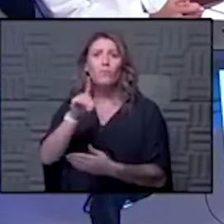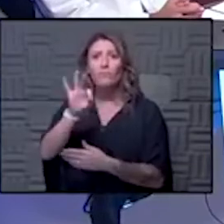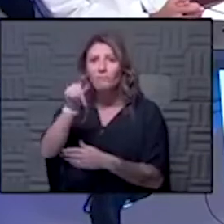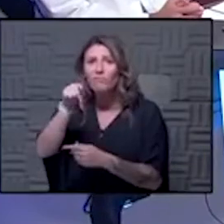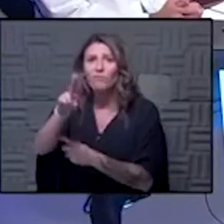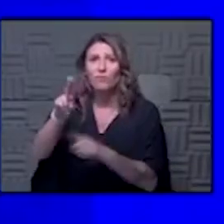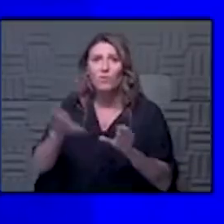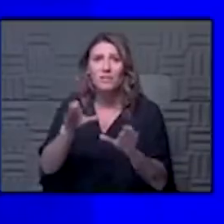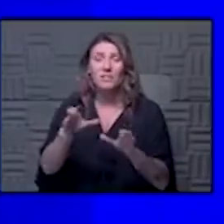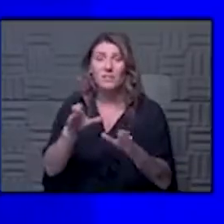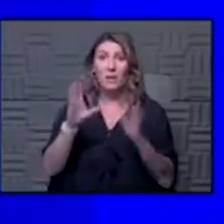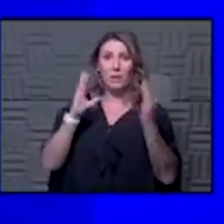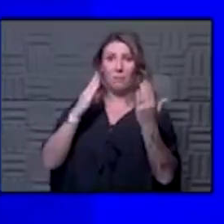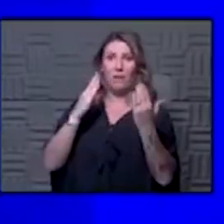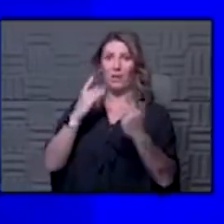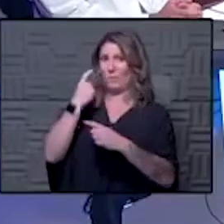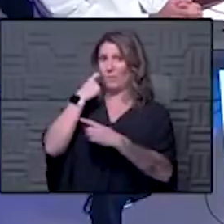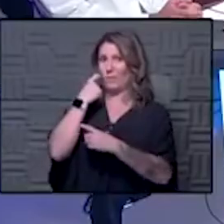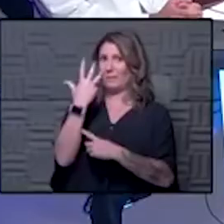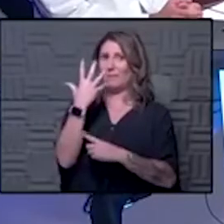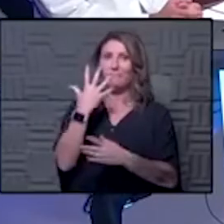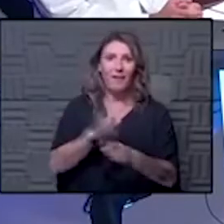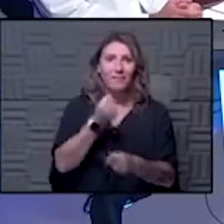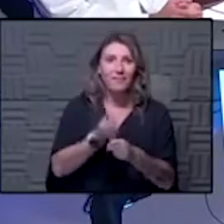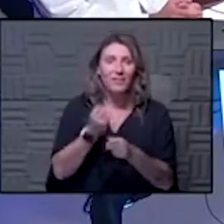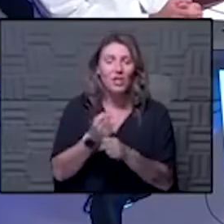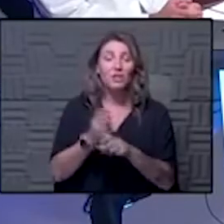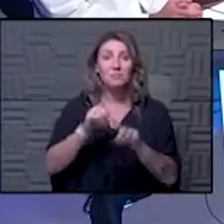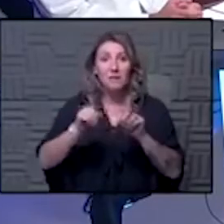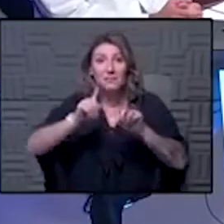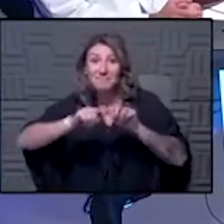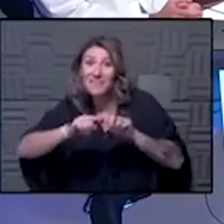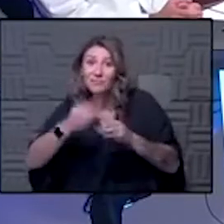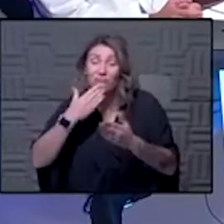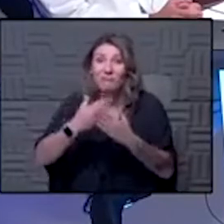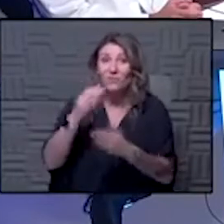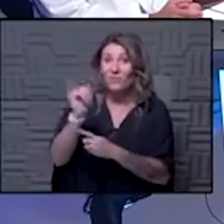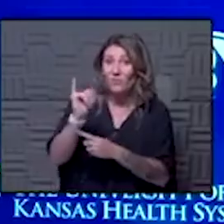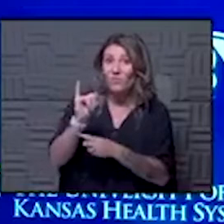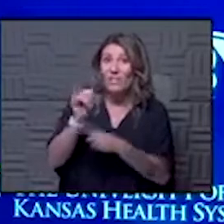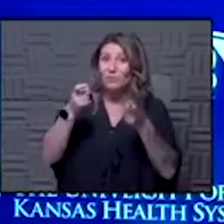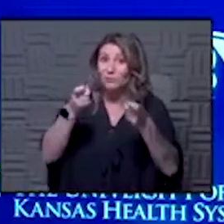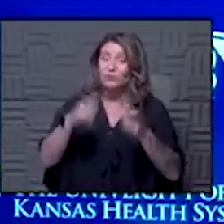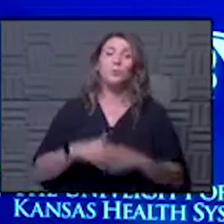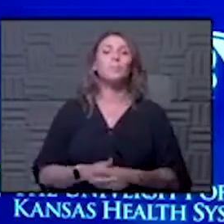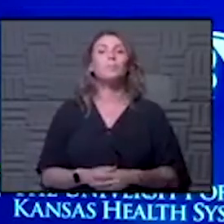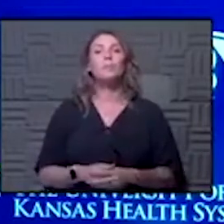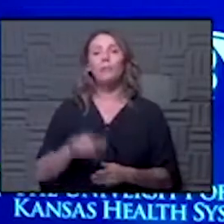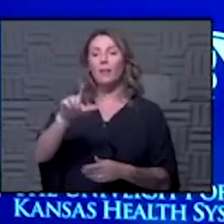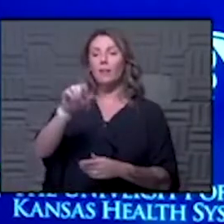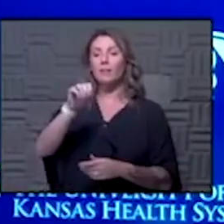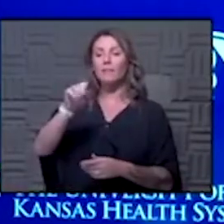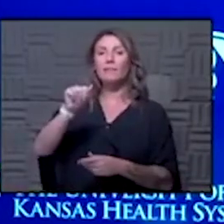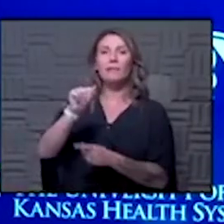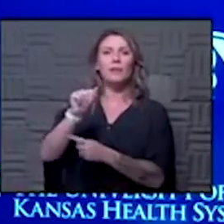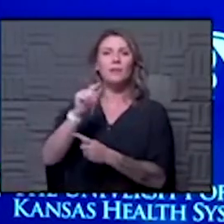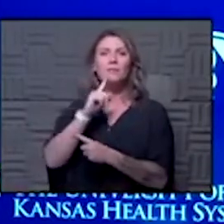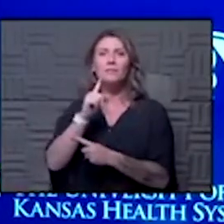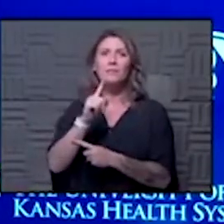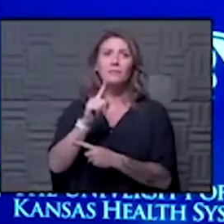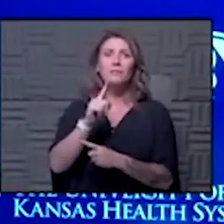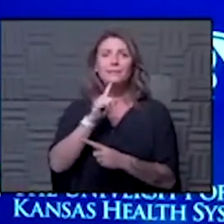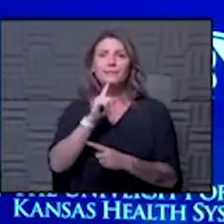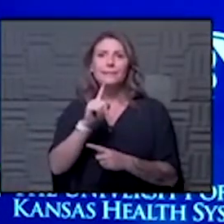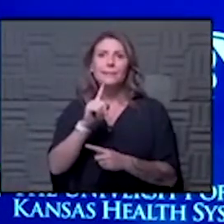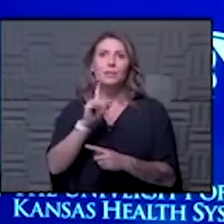activity and compared to the last five years but a lot of that's based upon good infection control pillars Leah has a question she says essentially the